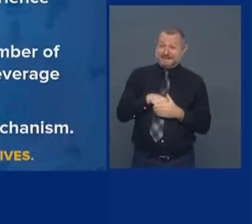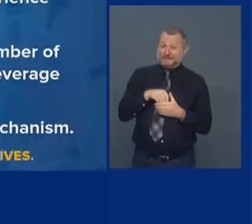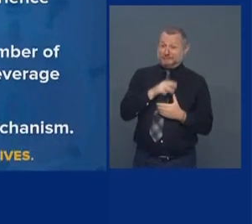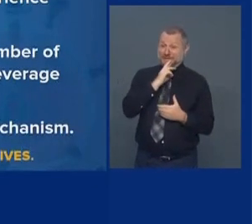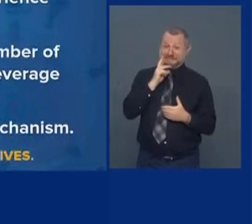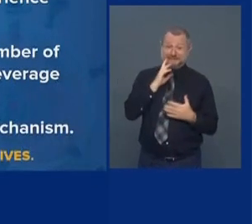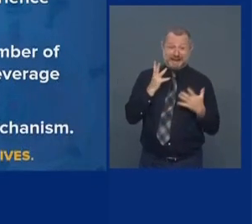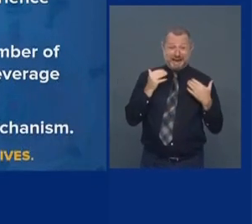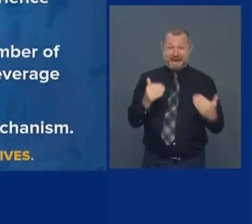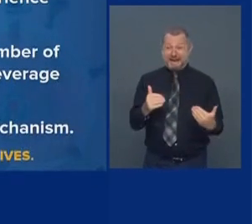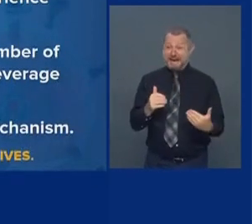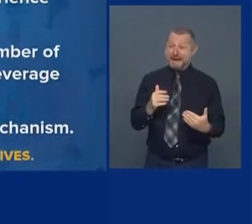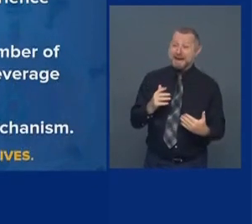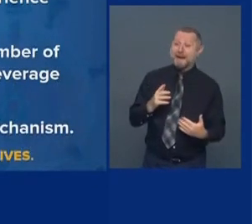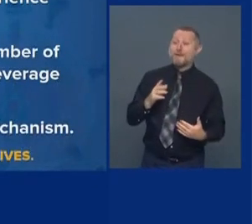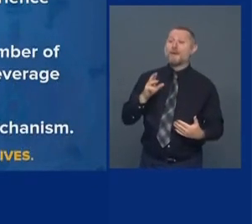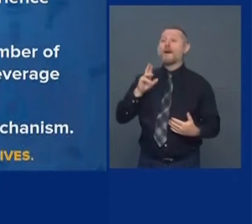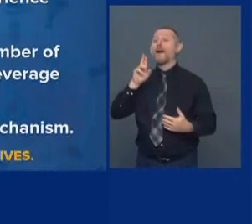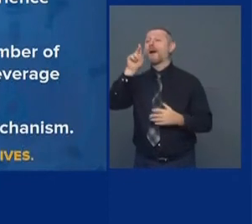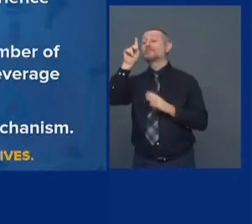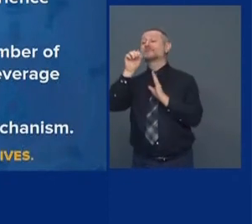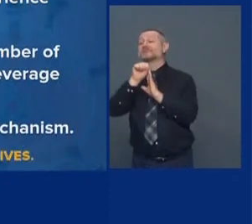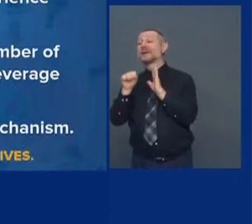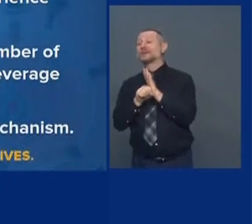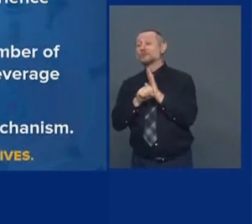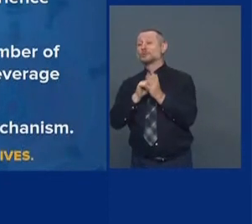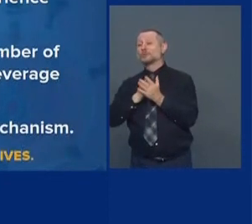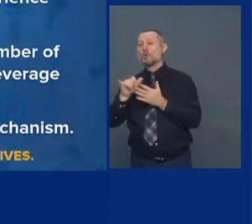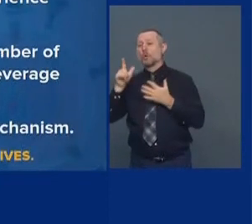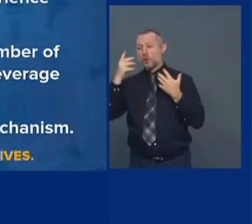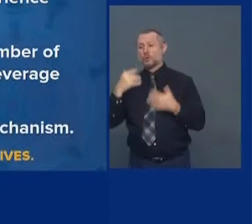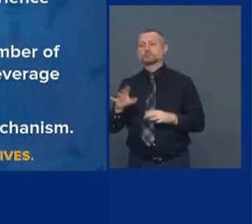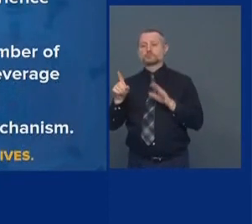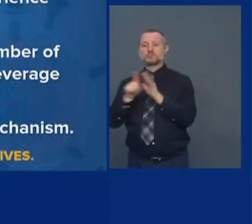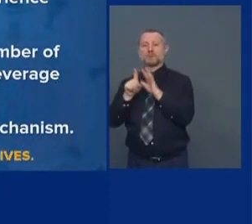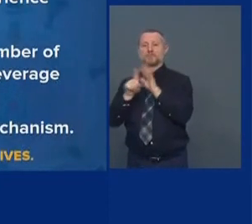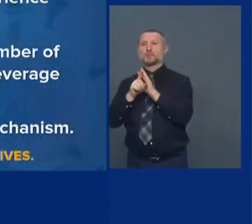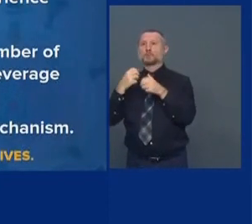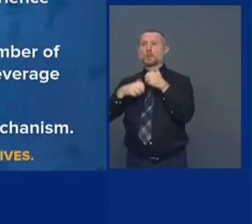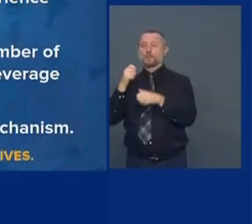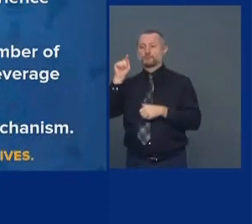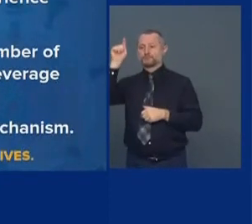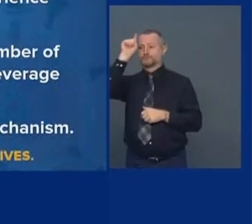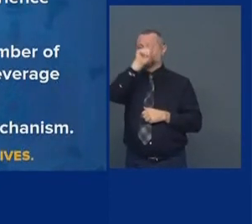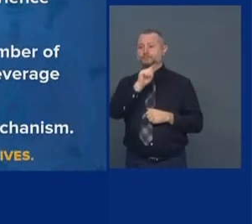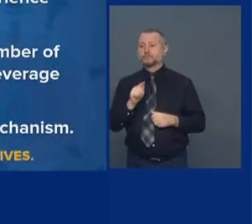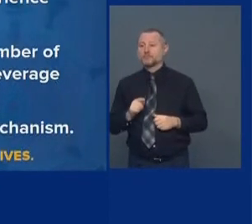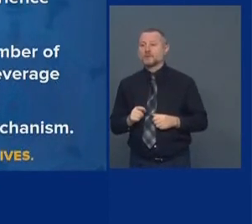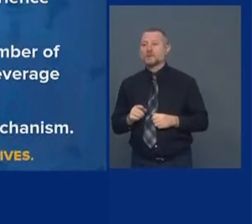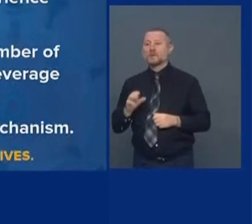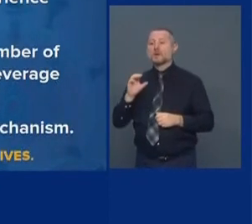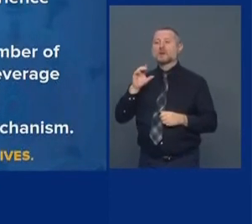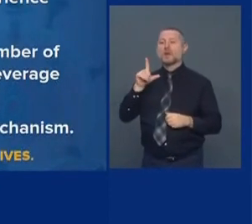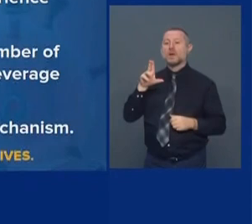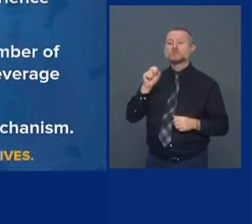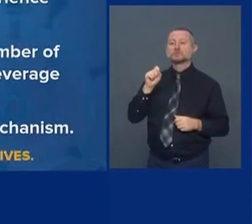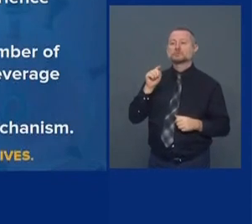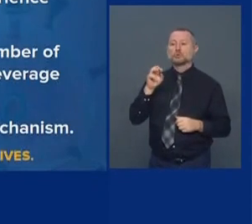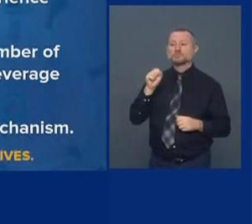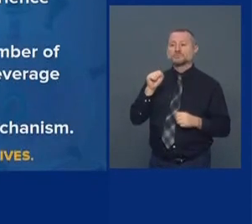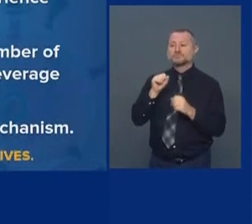issues. When we opened indoor dining, we had clusters in upstate New York.